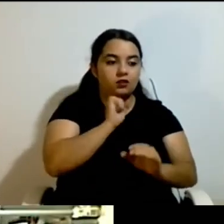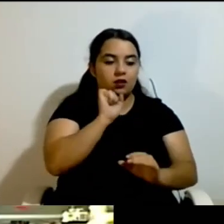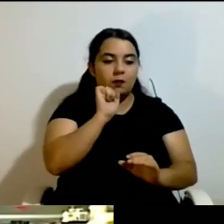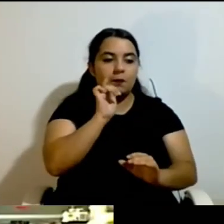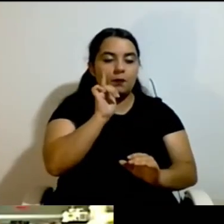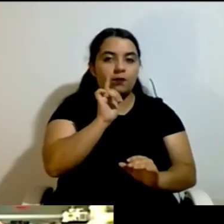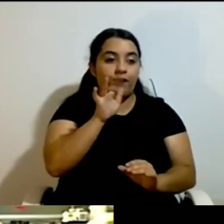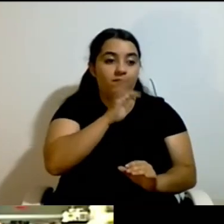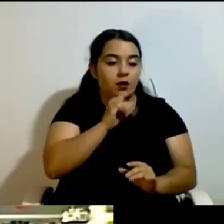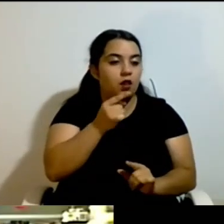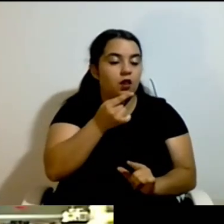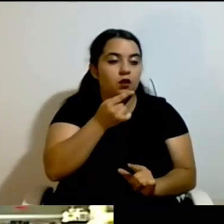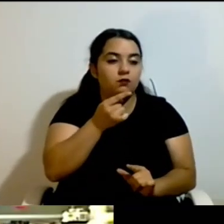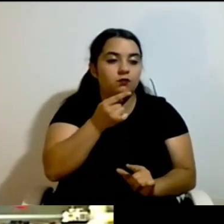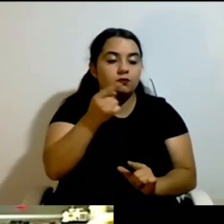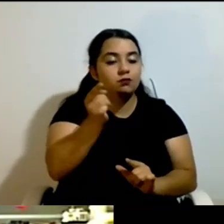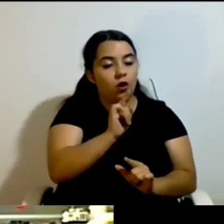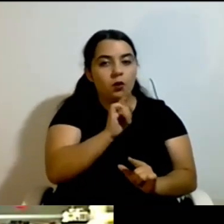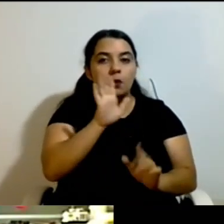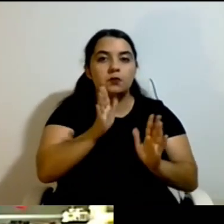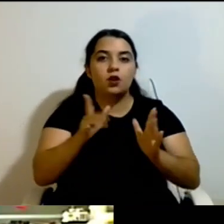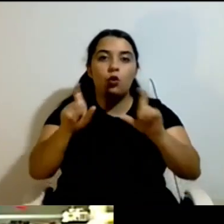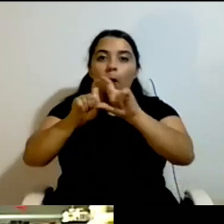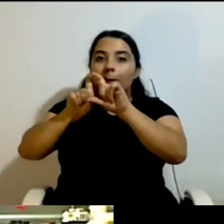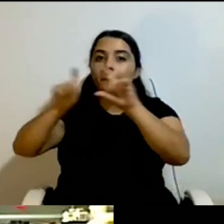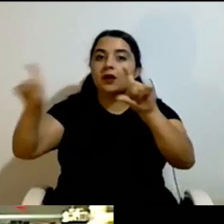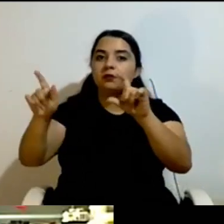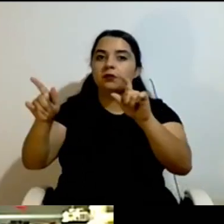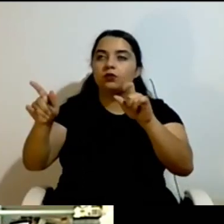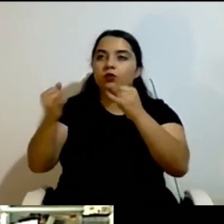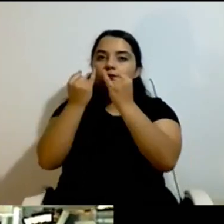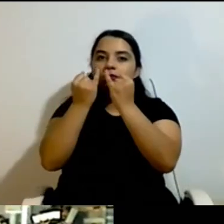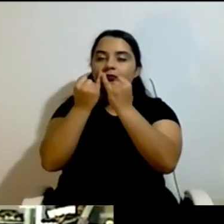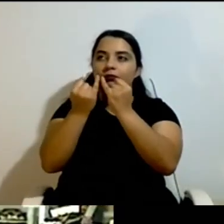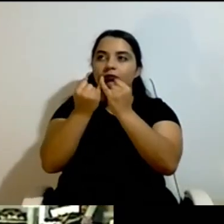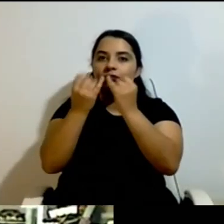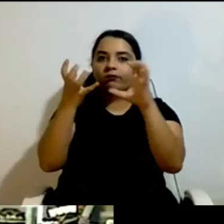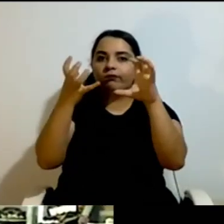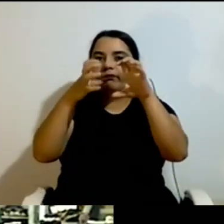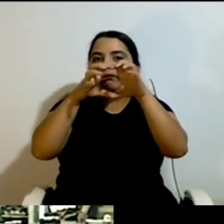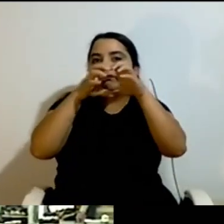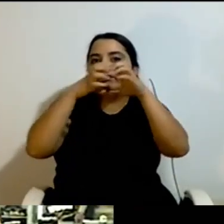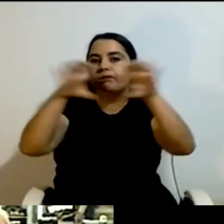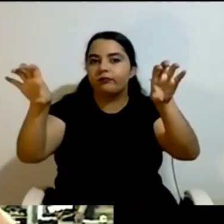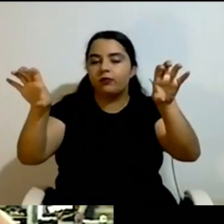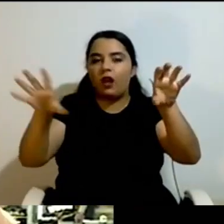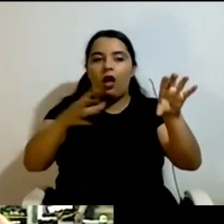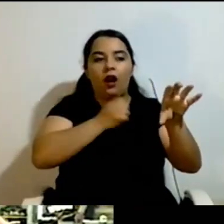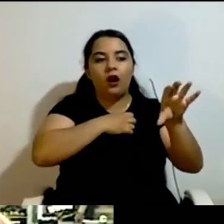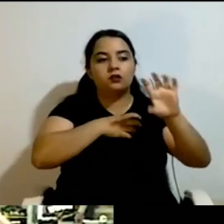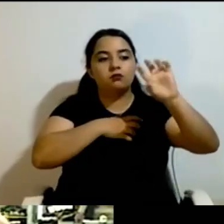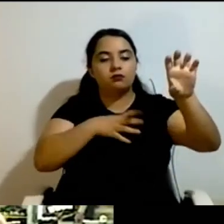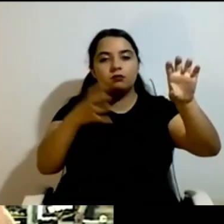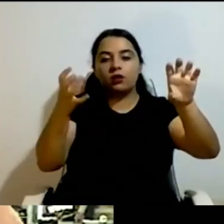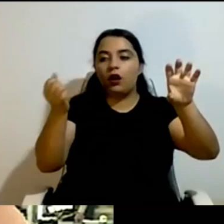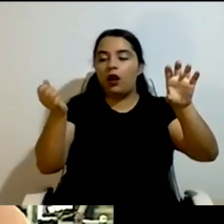get an apartment near you. Check the next door, a small apartment. And so you can help, but the person has